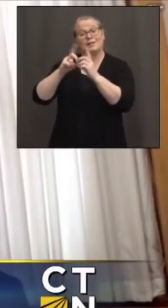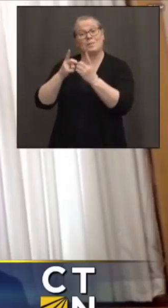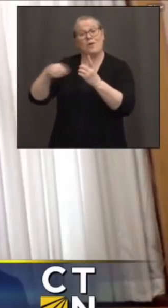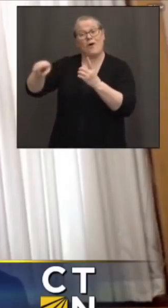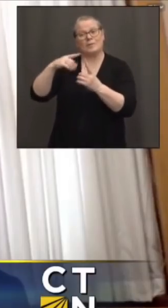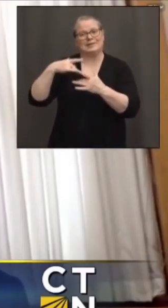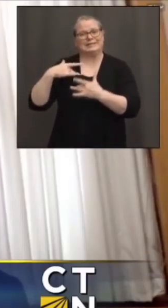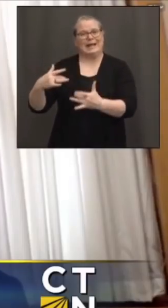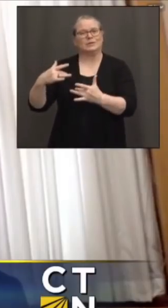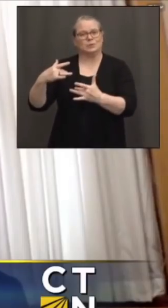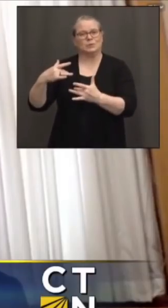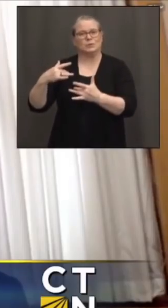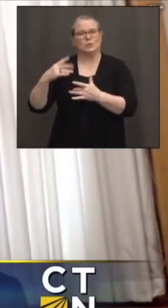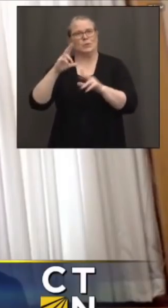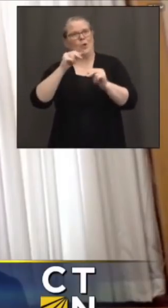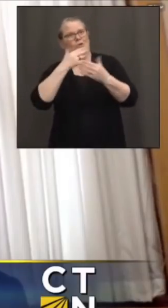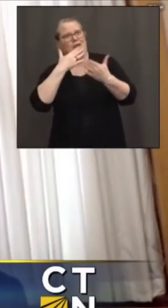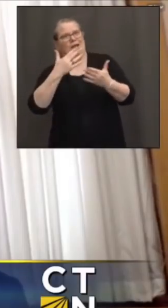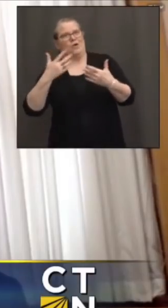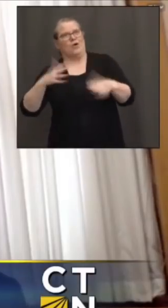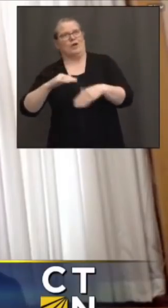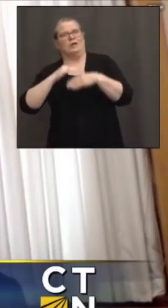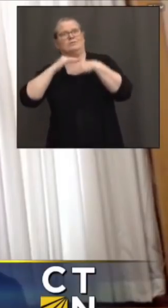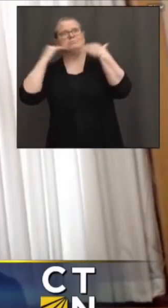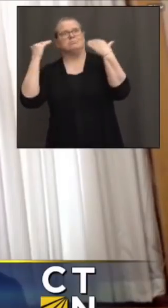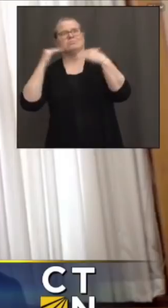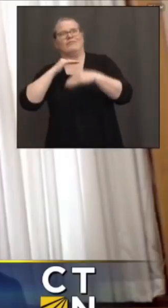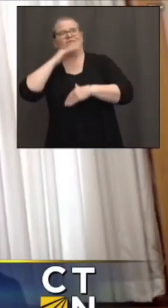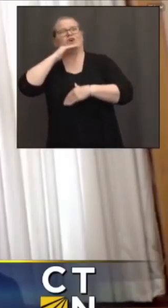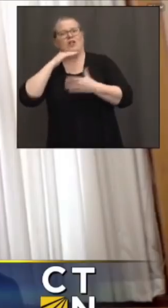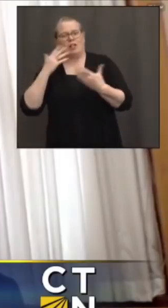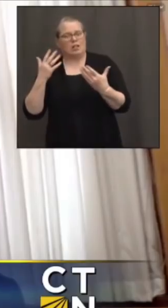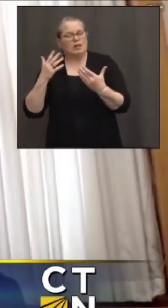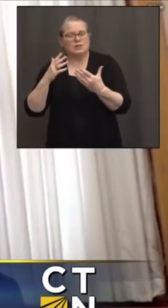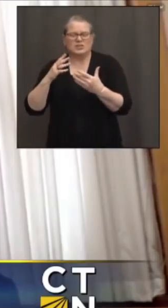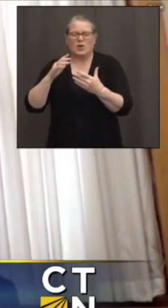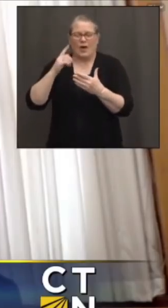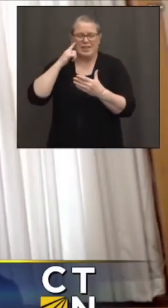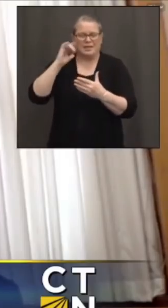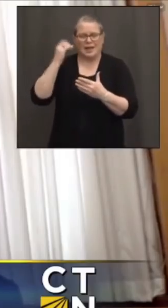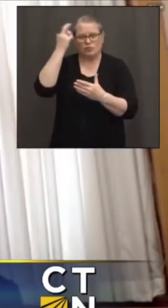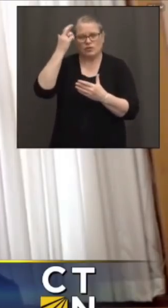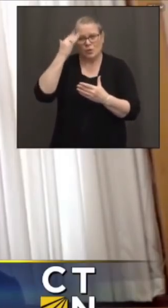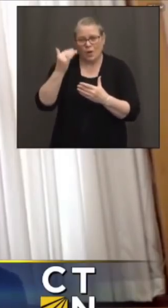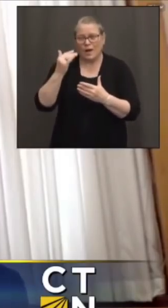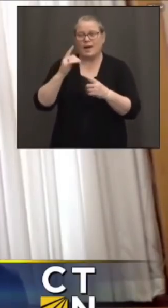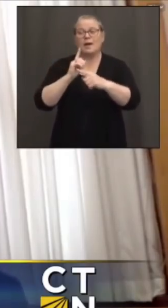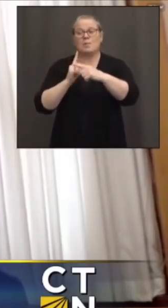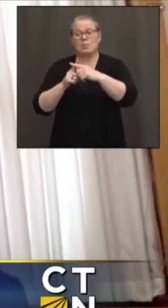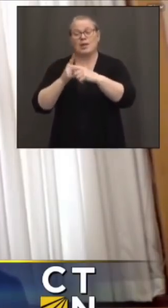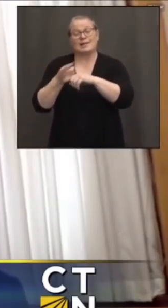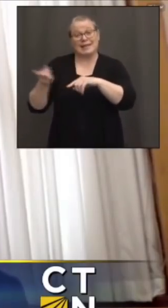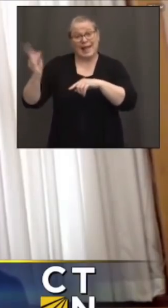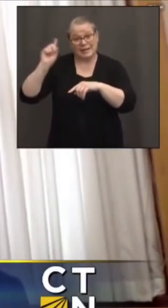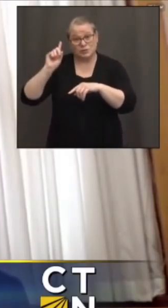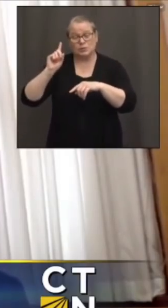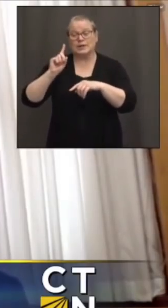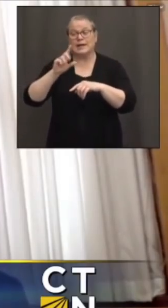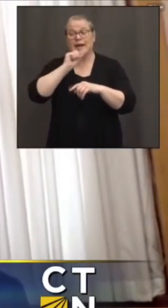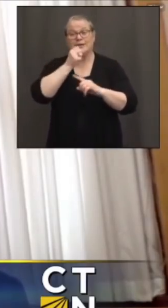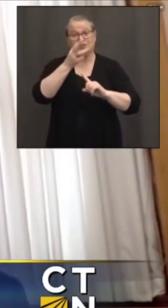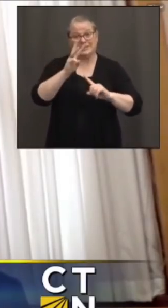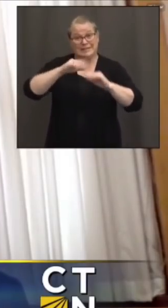led that decline week over week. And I think it may have also had to do with the fact the last measurement week straddled when we opened up to 16 and above.